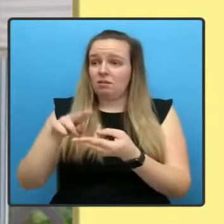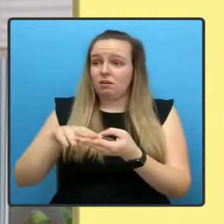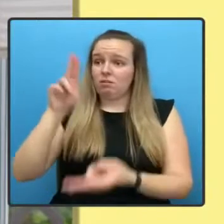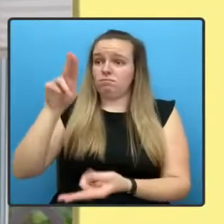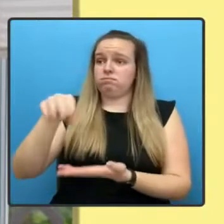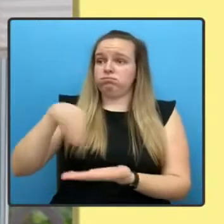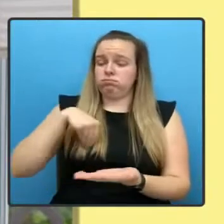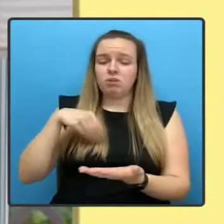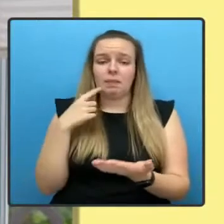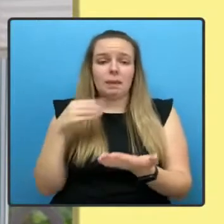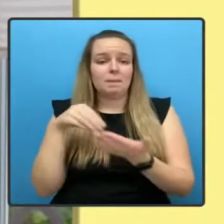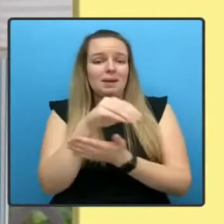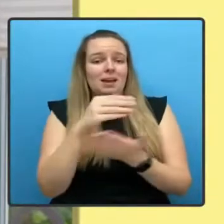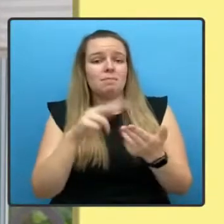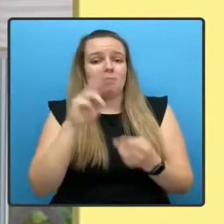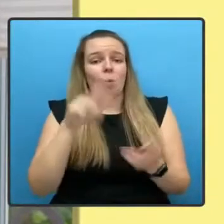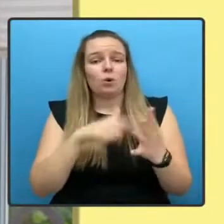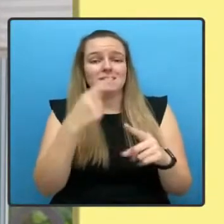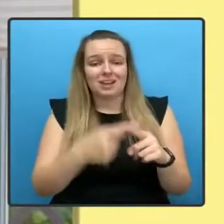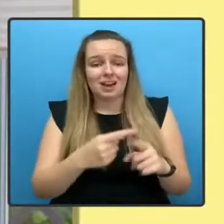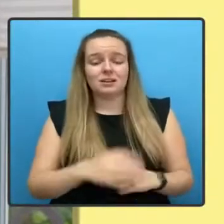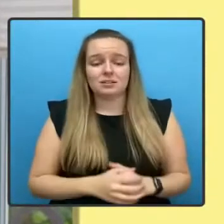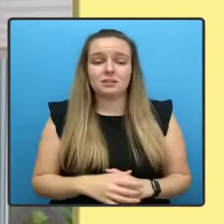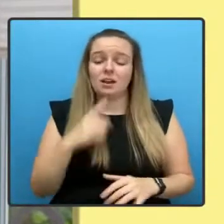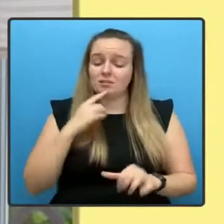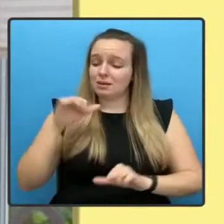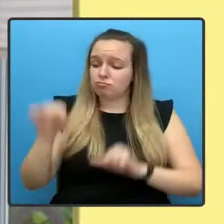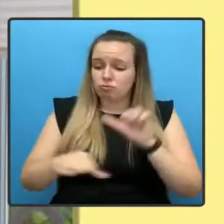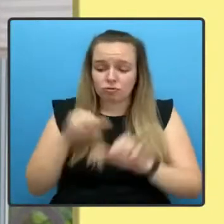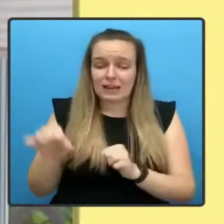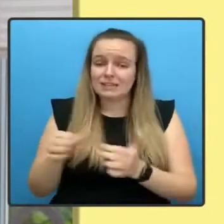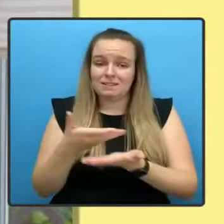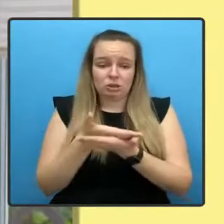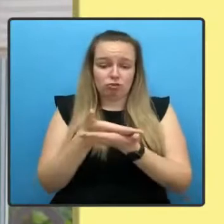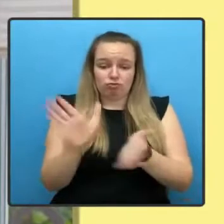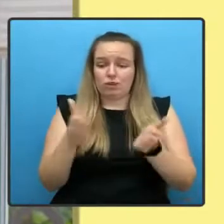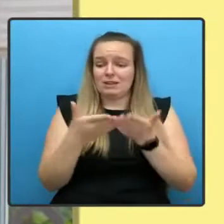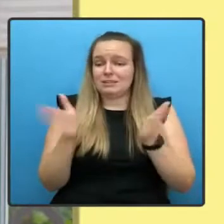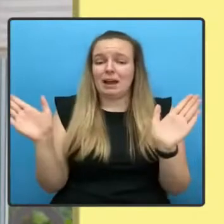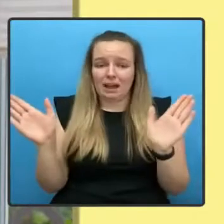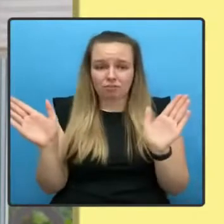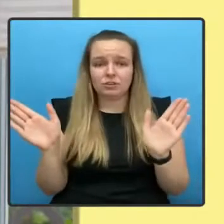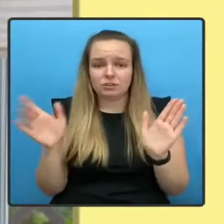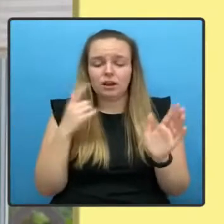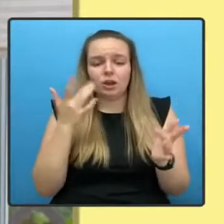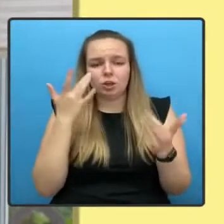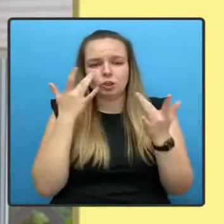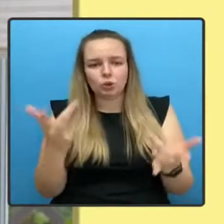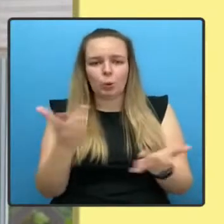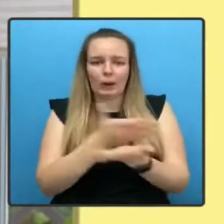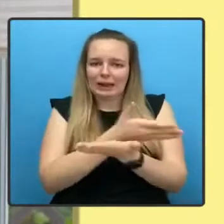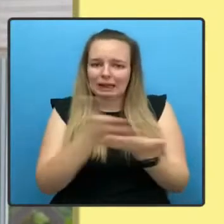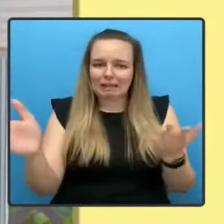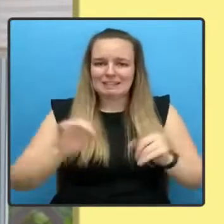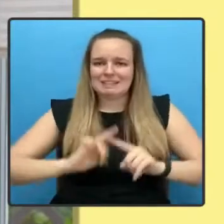progressive, transparent and it demonstrates clearly the very different vision of society we and the Scottish government have